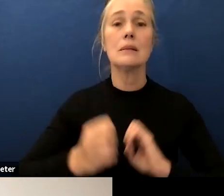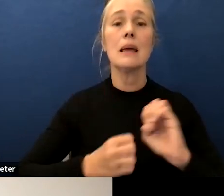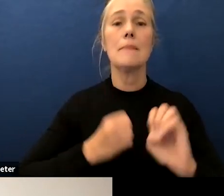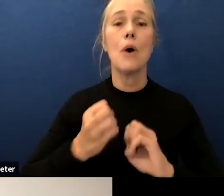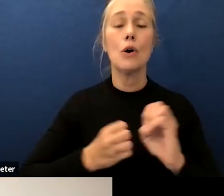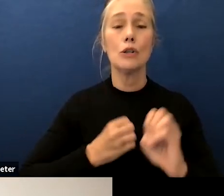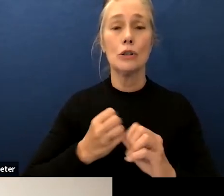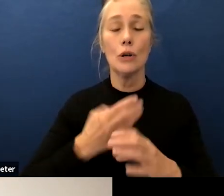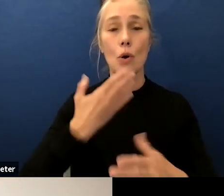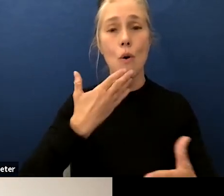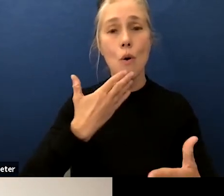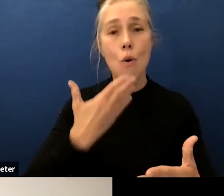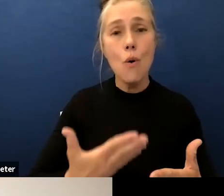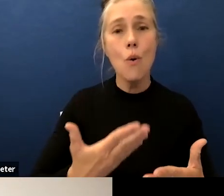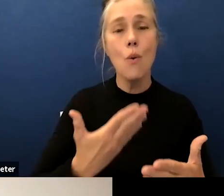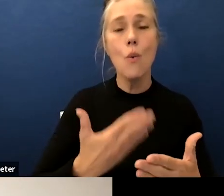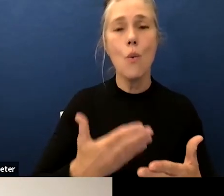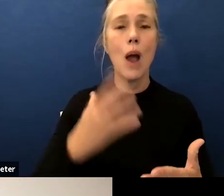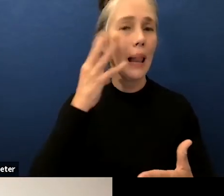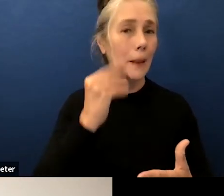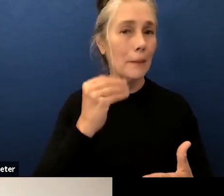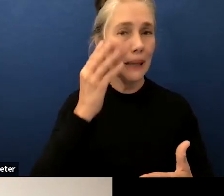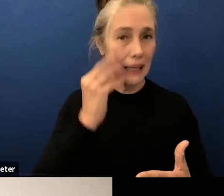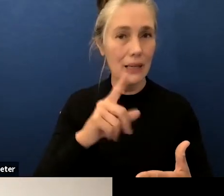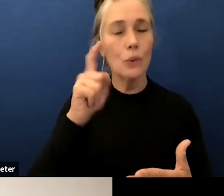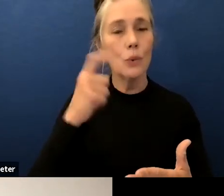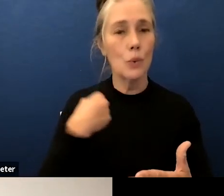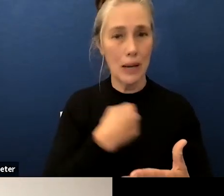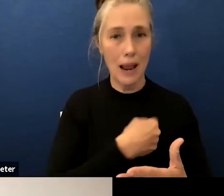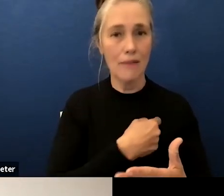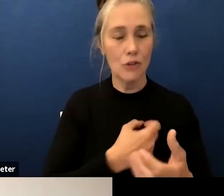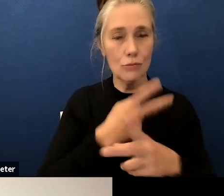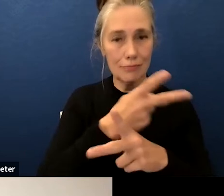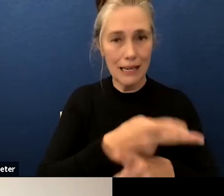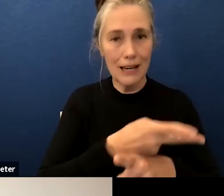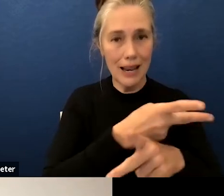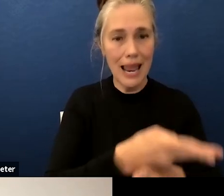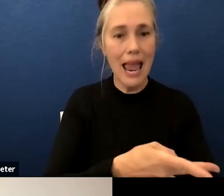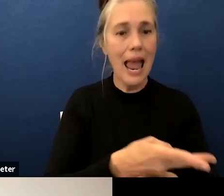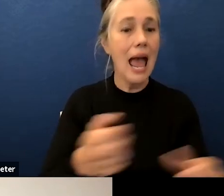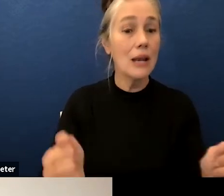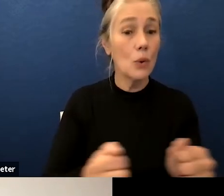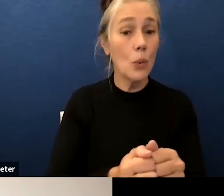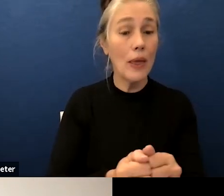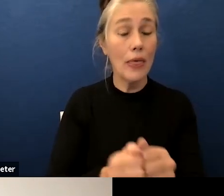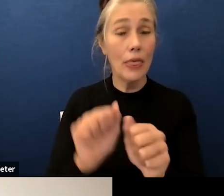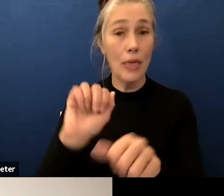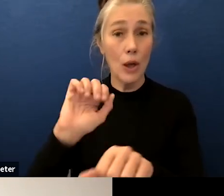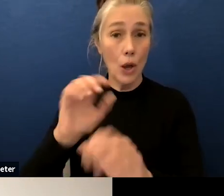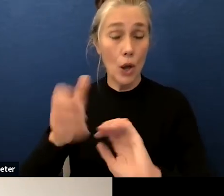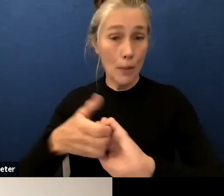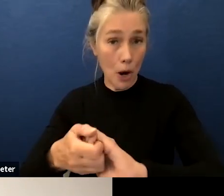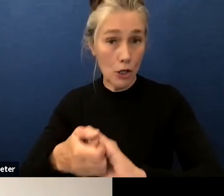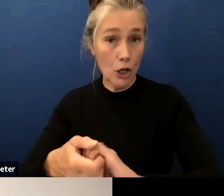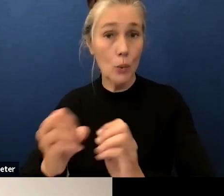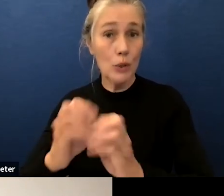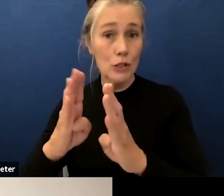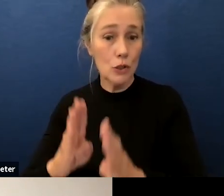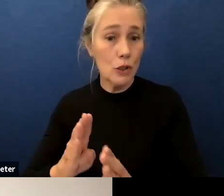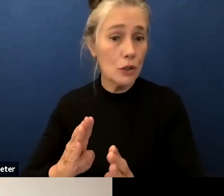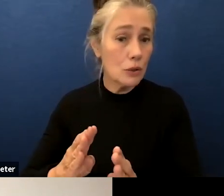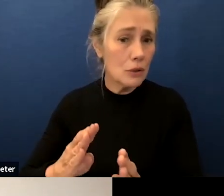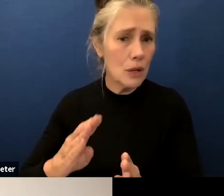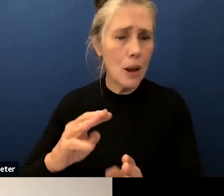and uh and student services departments in partnership as always will provide the first of four progress